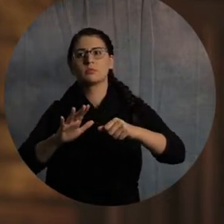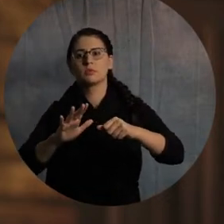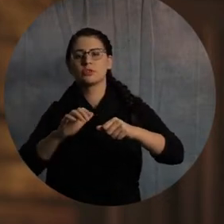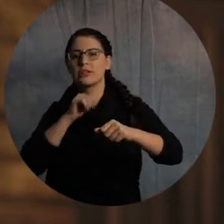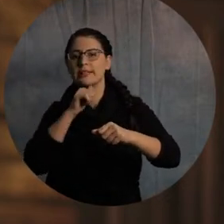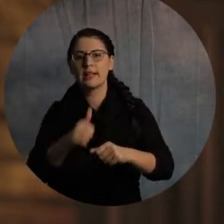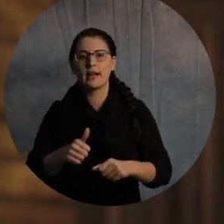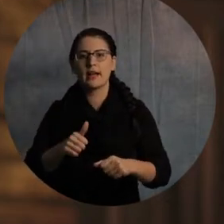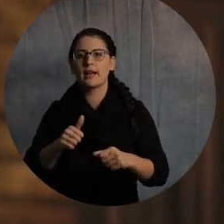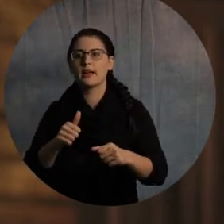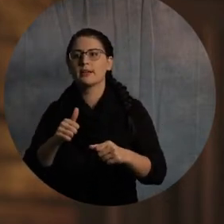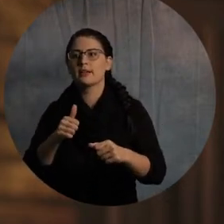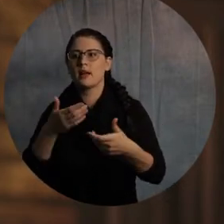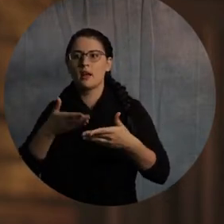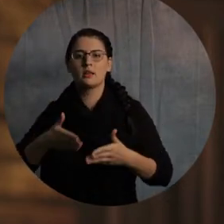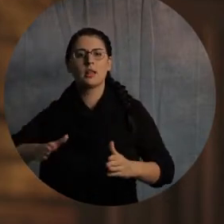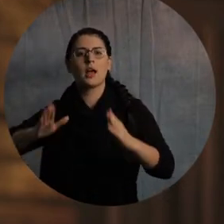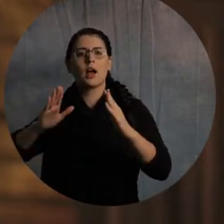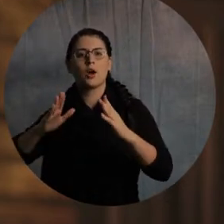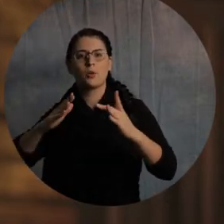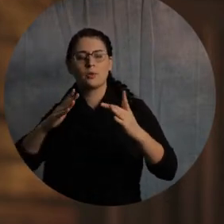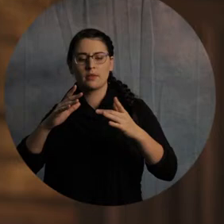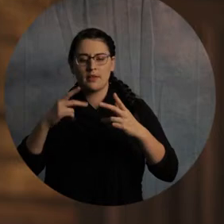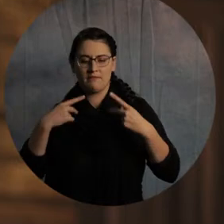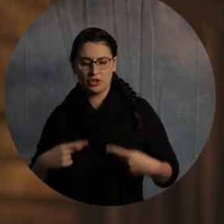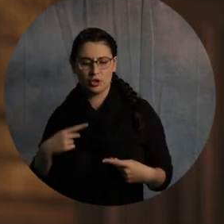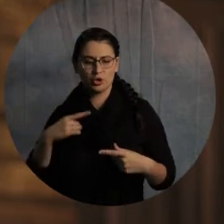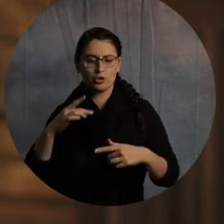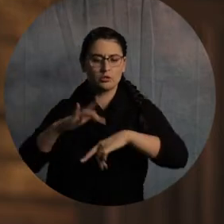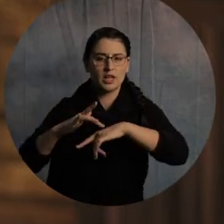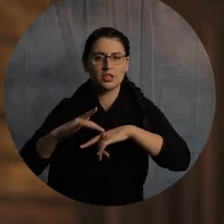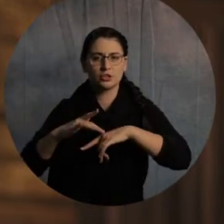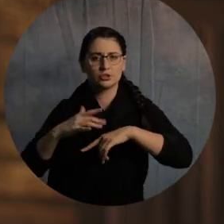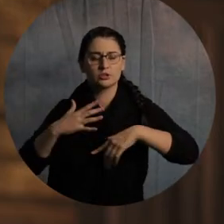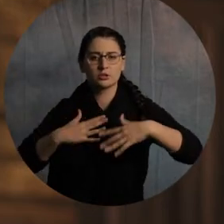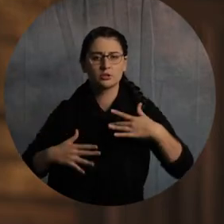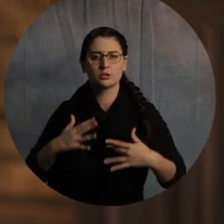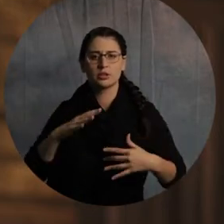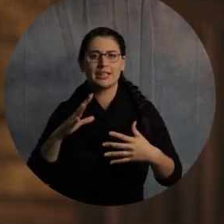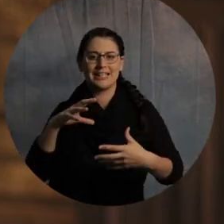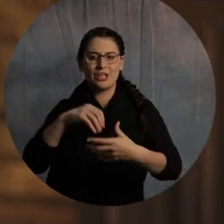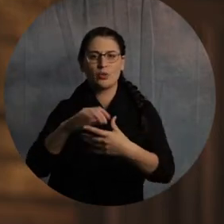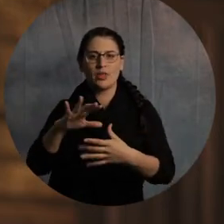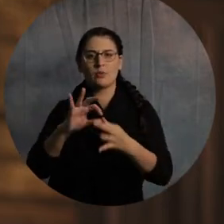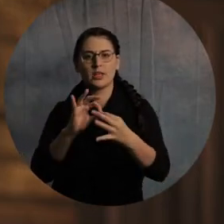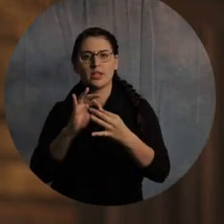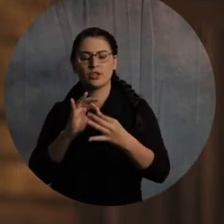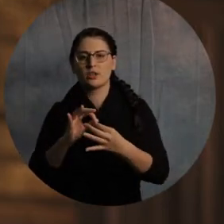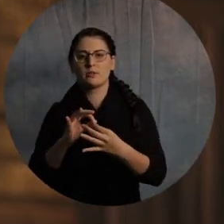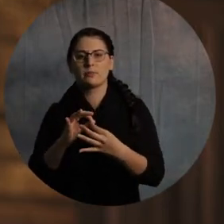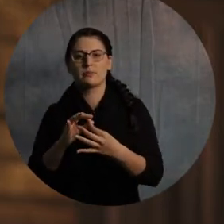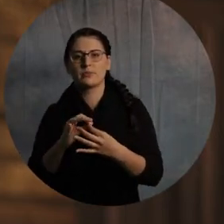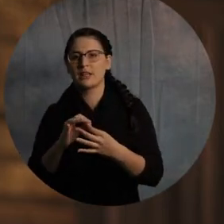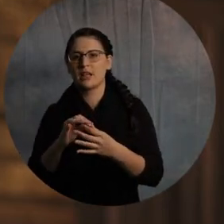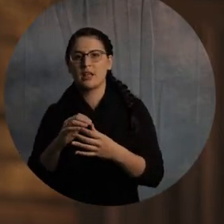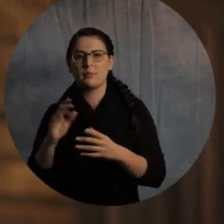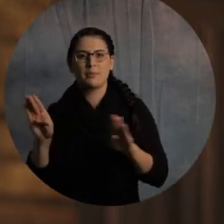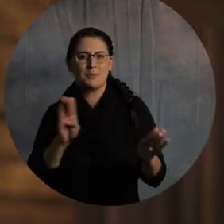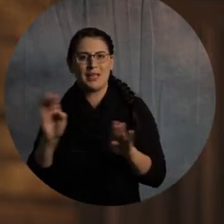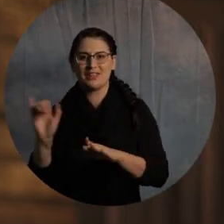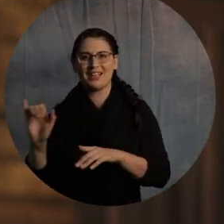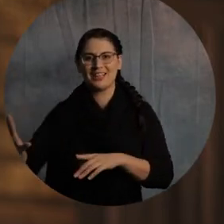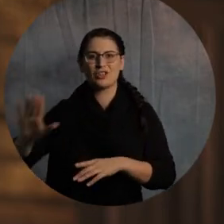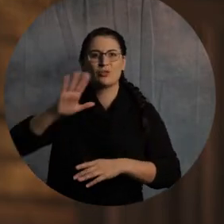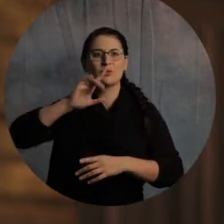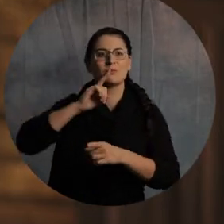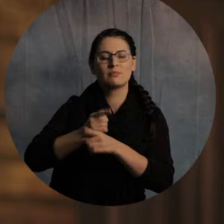to not bring physicality into the relationship. Like, treat this person as your sister or brother in